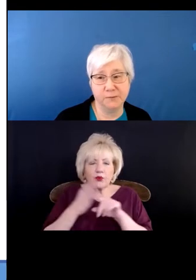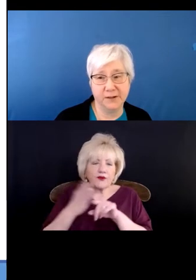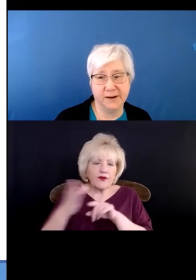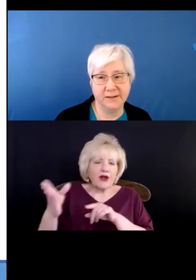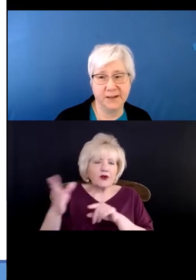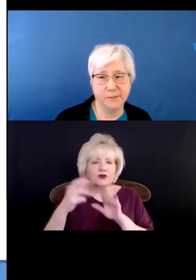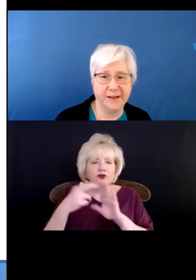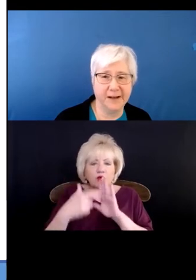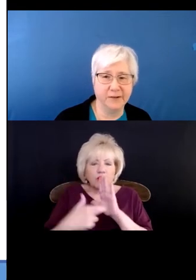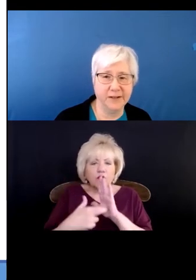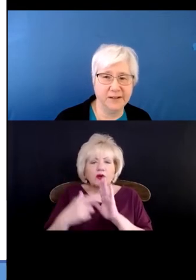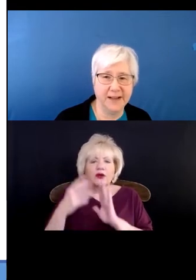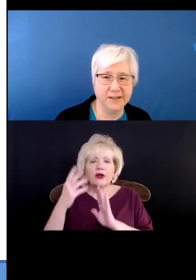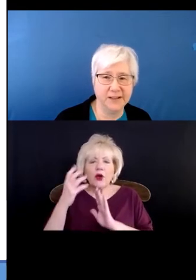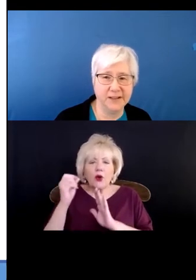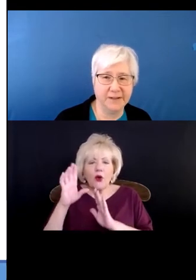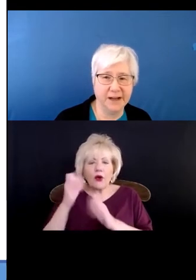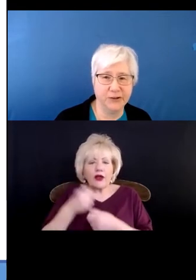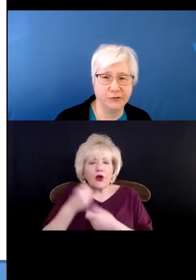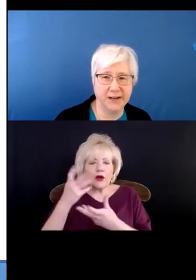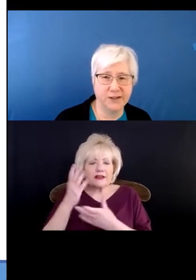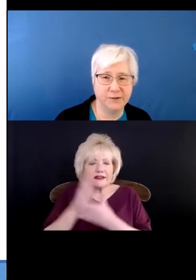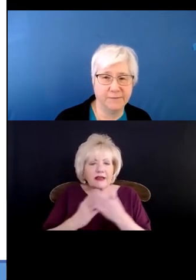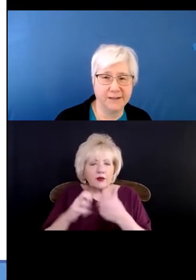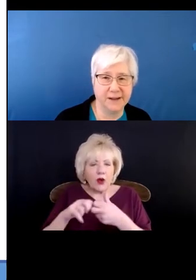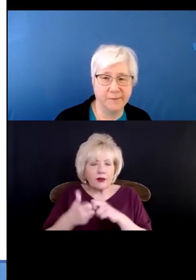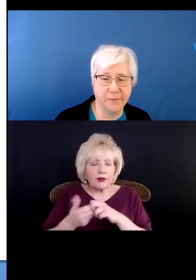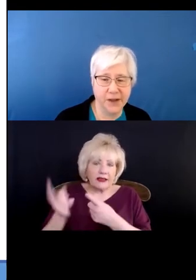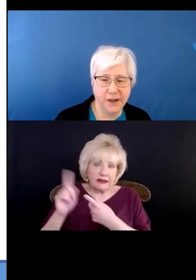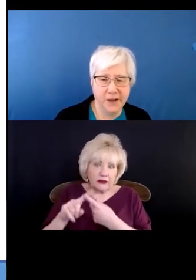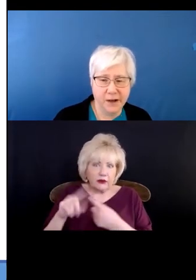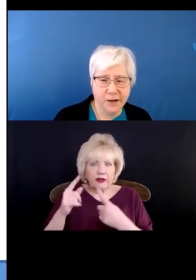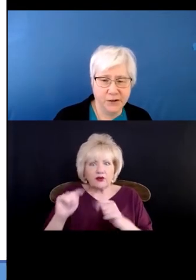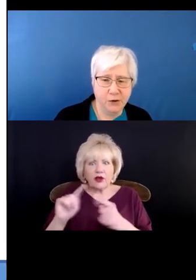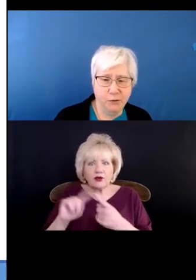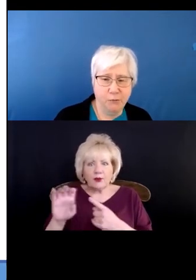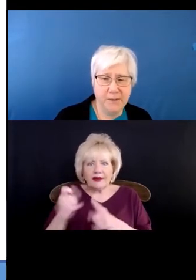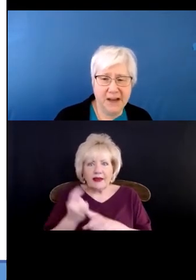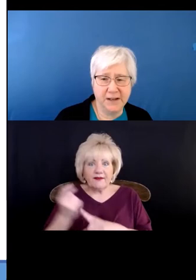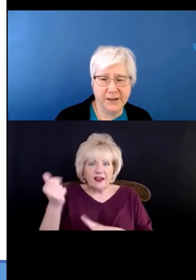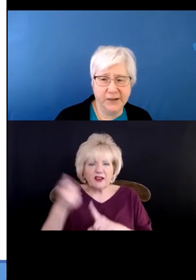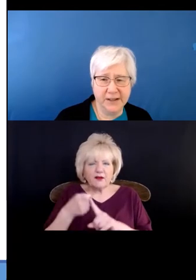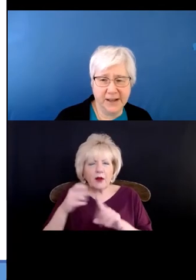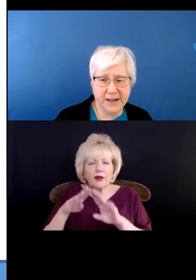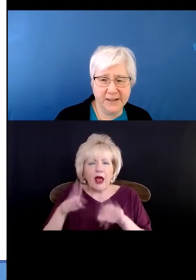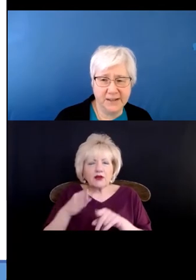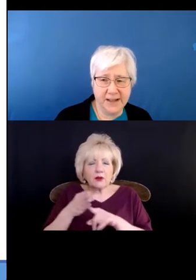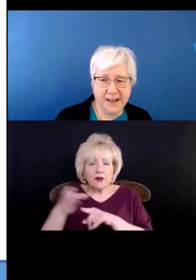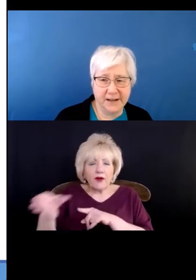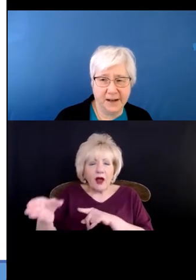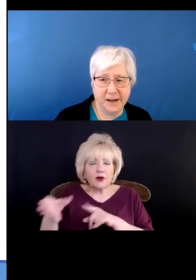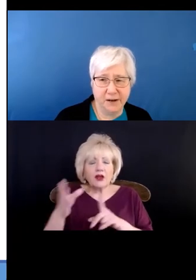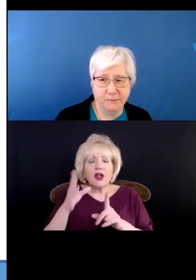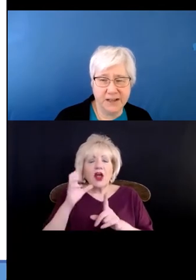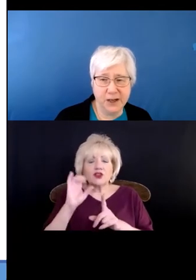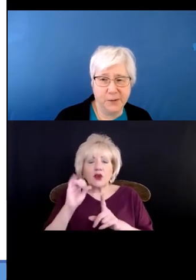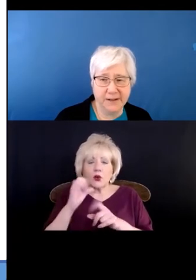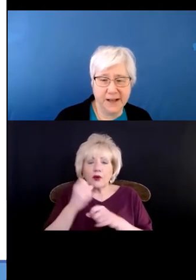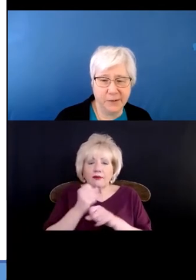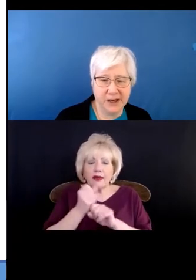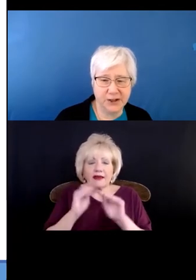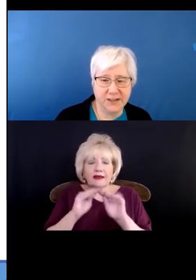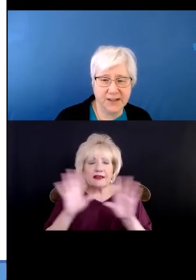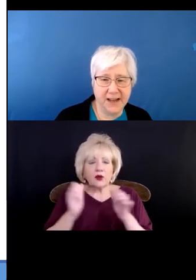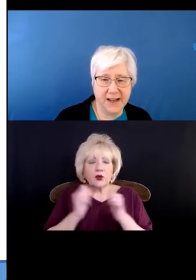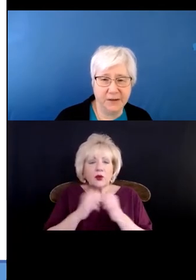problems with their housing provider until the housing provider tries to evict them. So we made clear in the guidance that reasonable